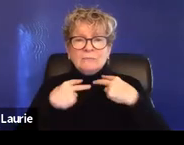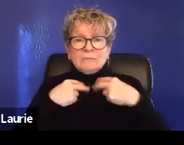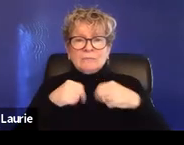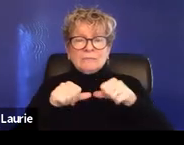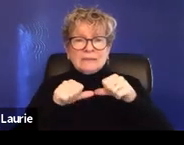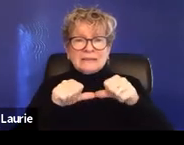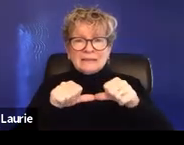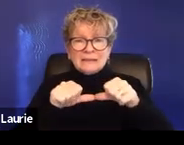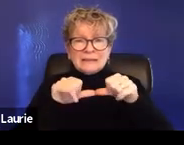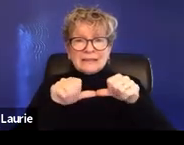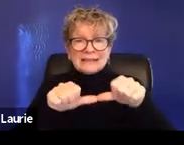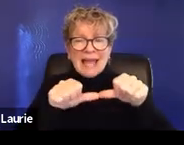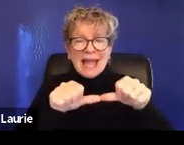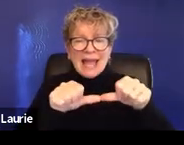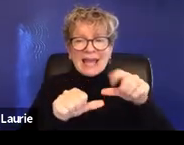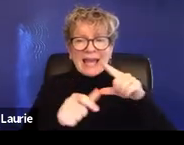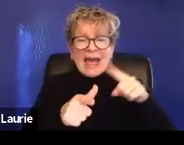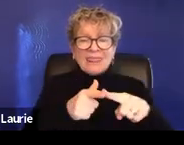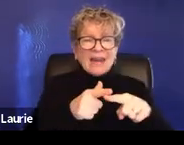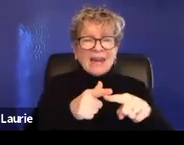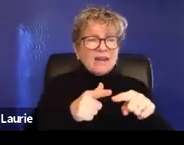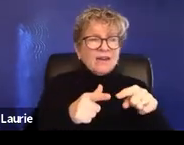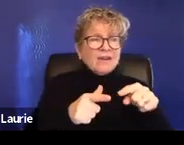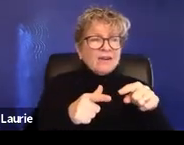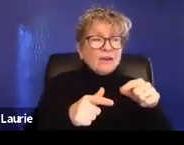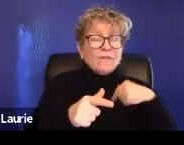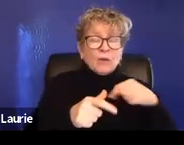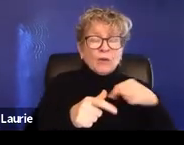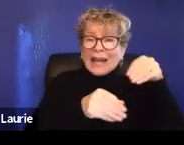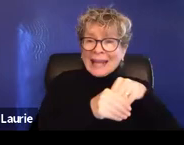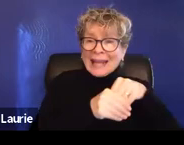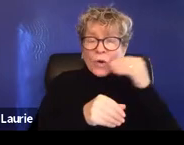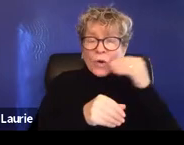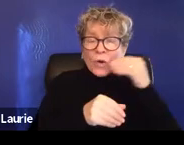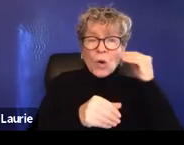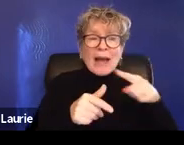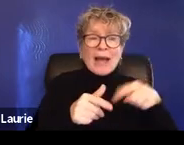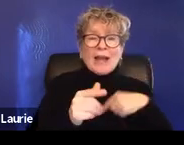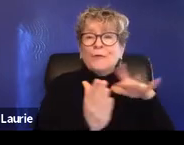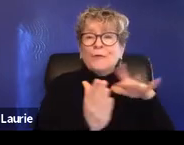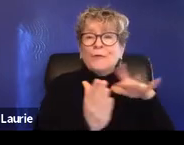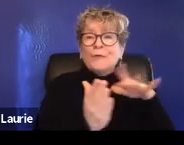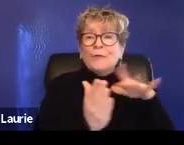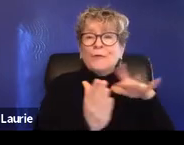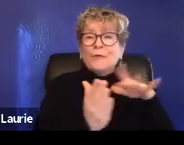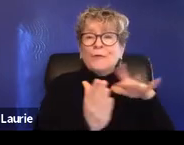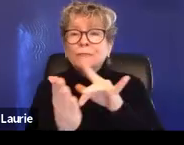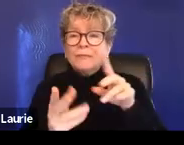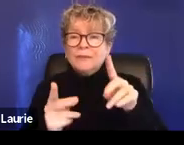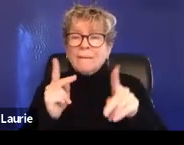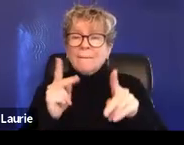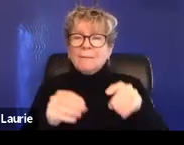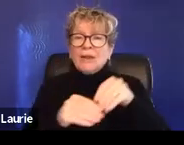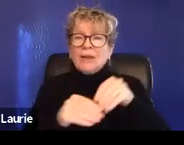abuse, assault, stalk other, other members of that housing unit of that apartment. So, um,